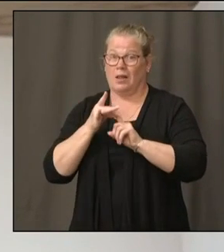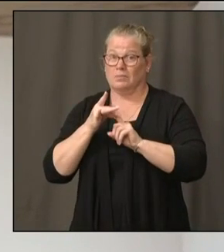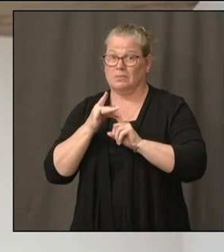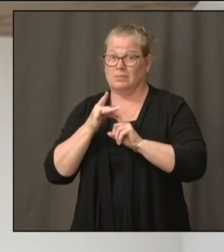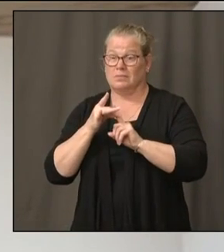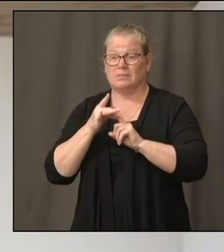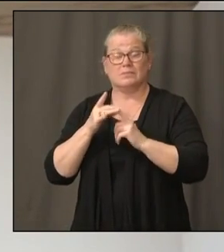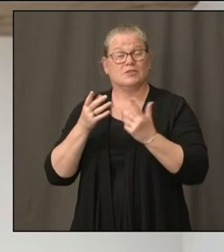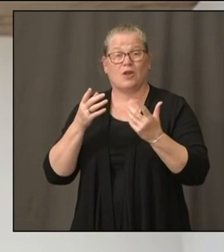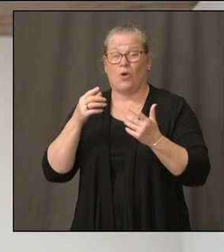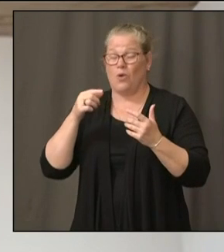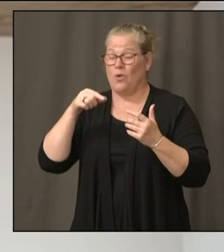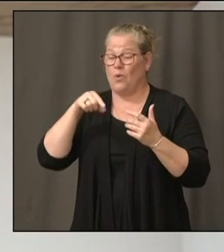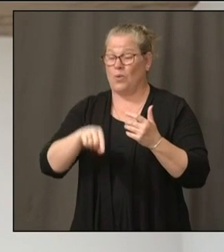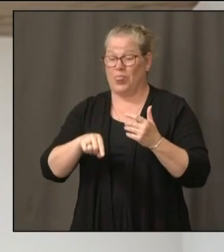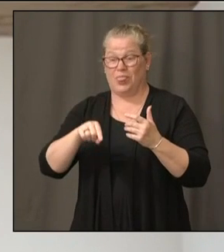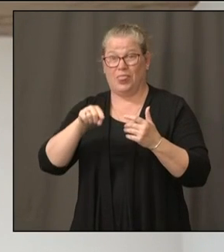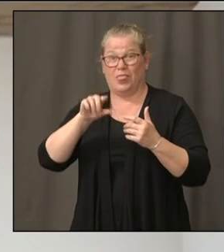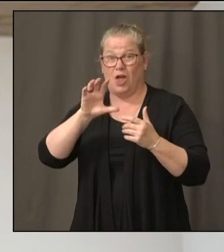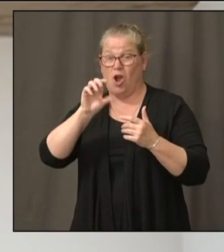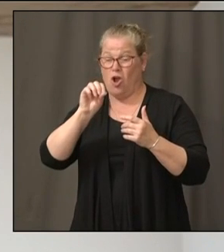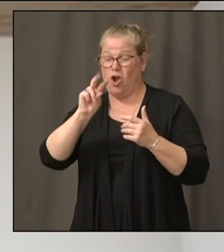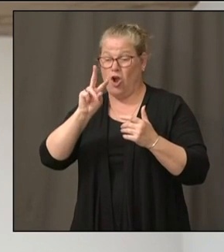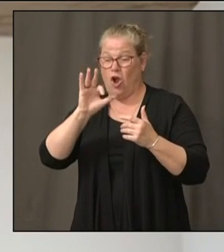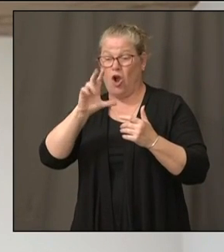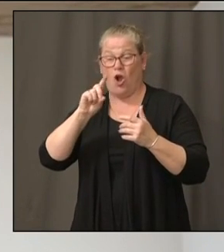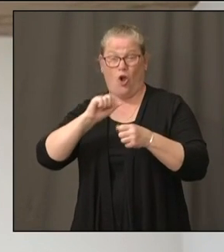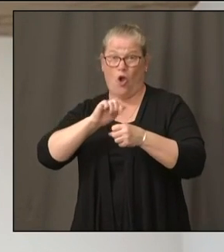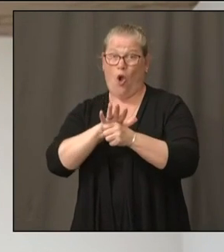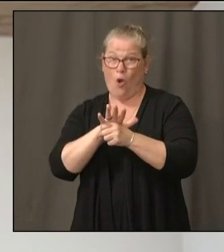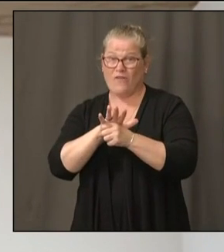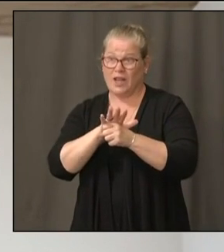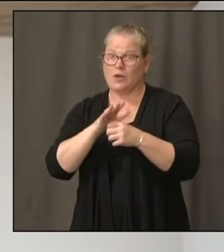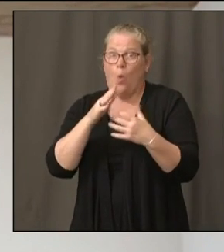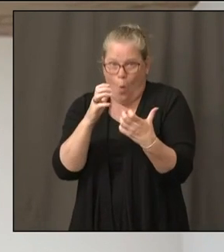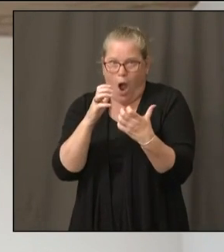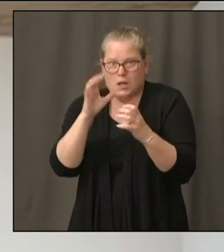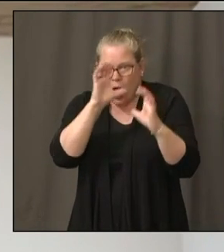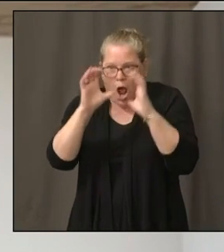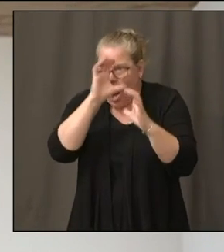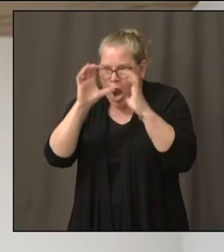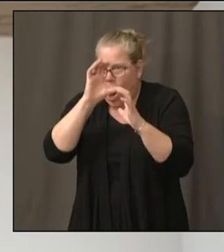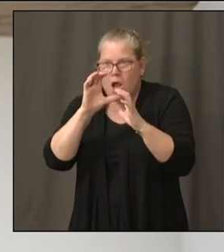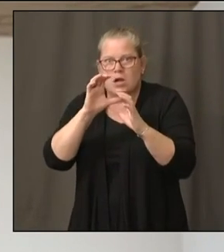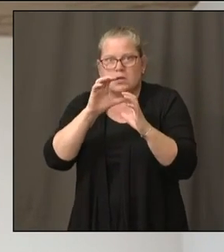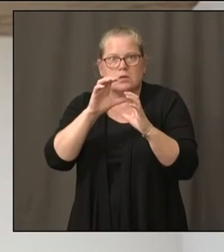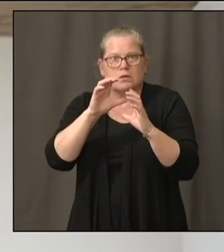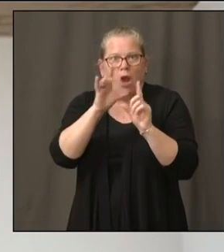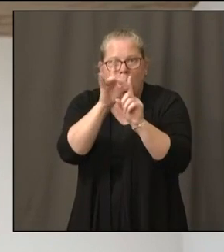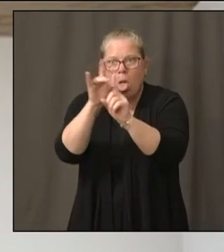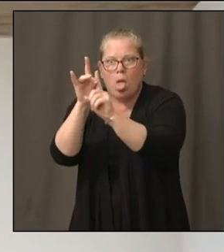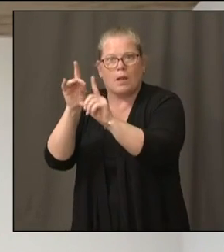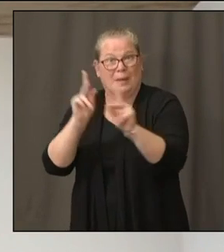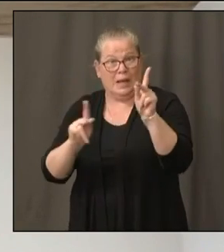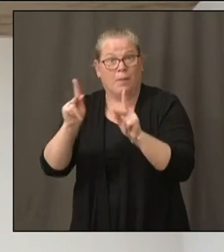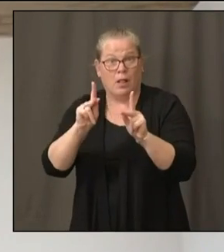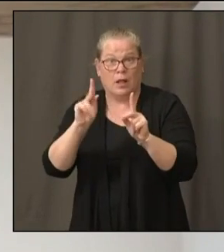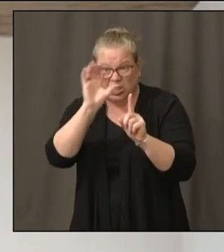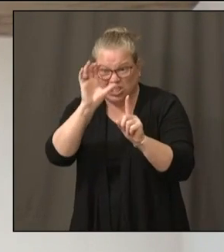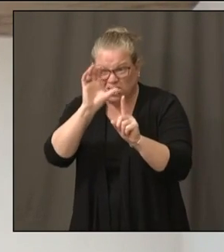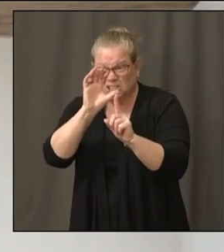a lot more of us who haven't been infected. I think clearly our goal,